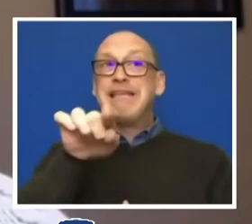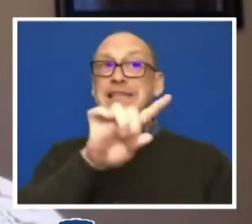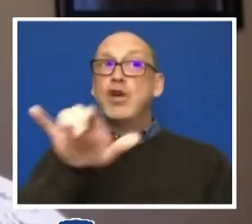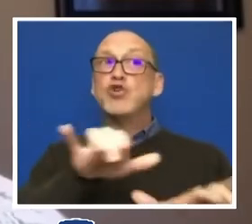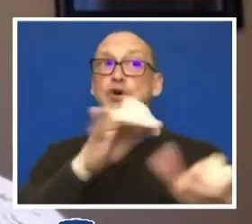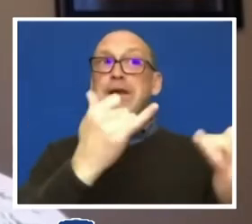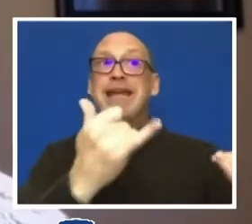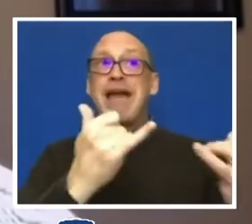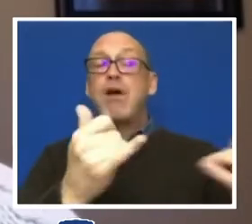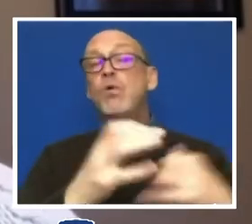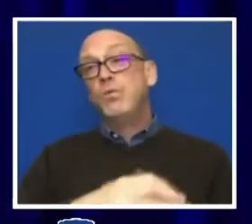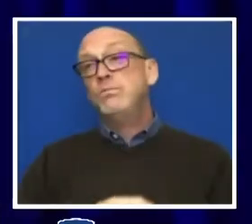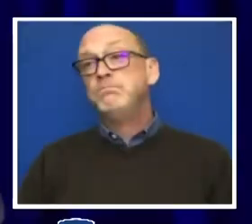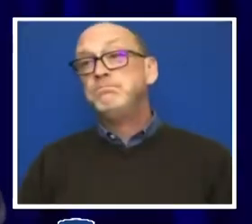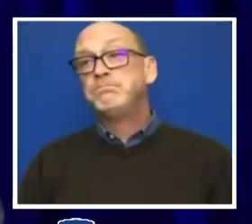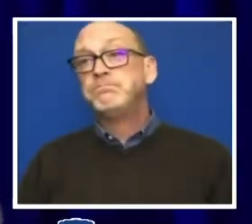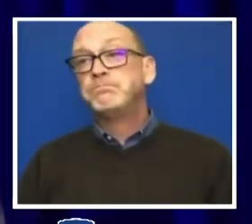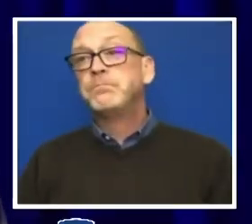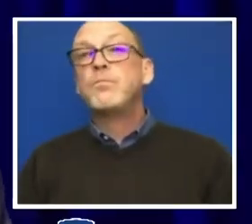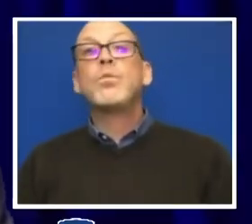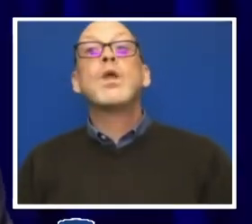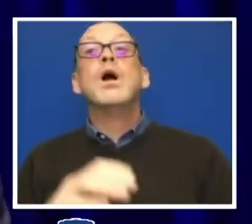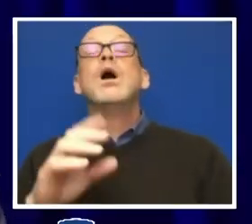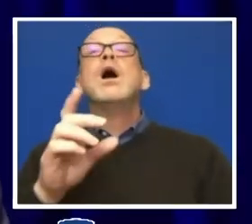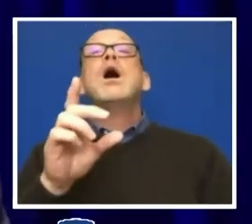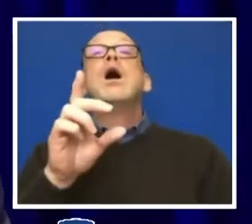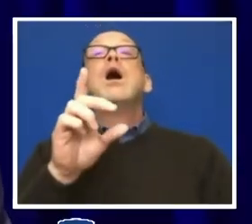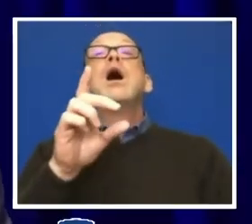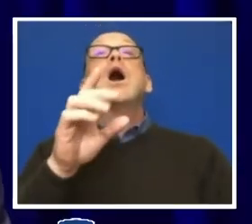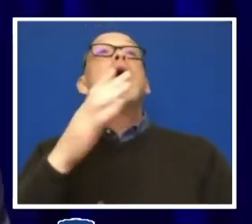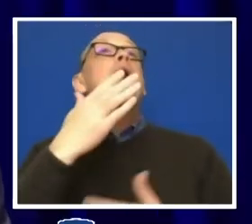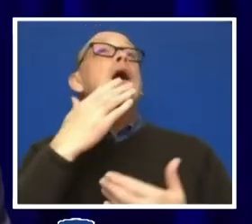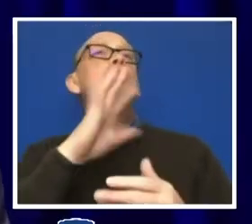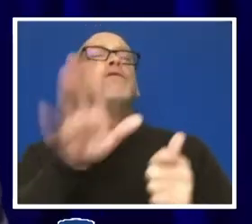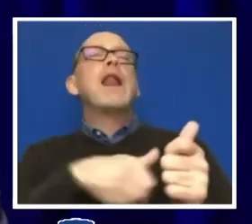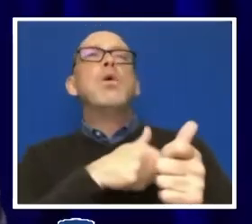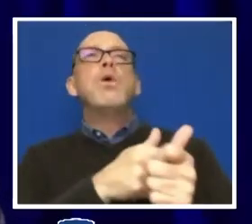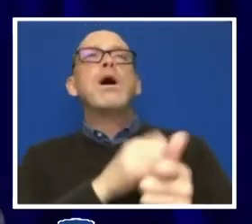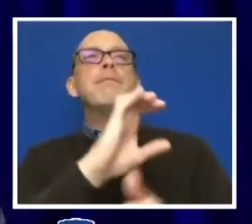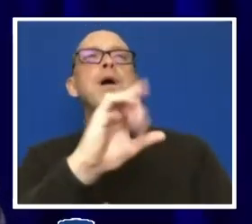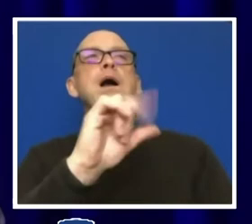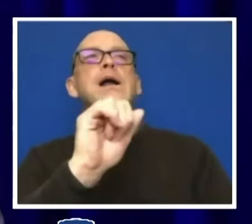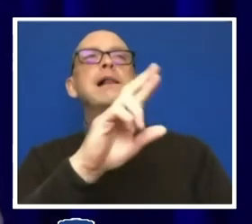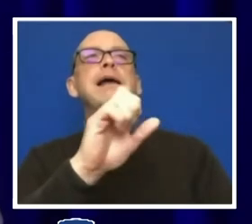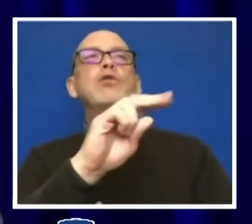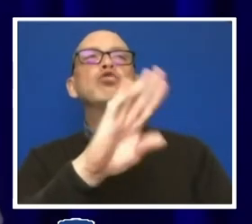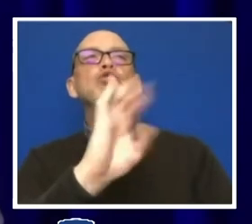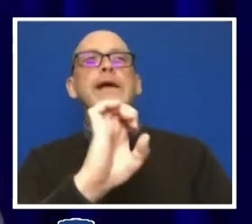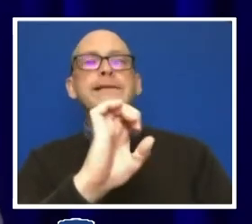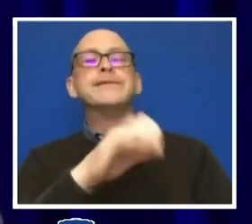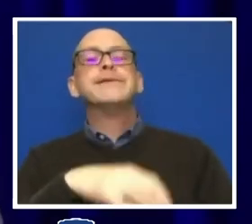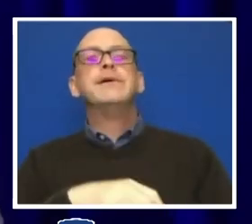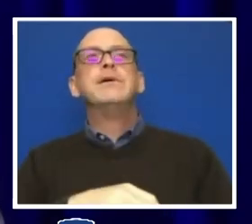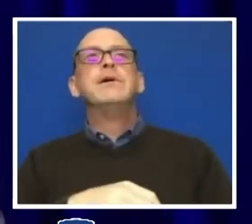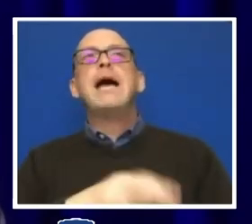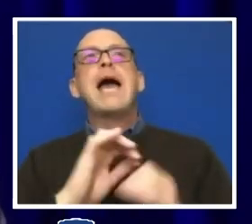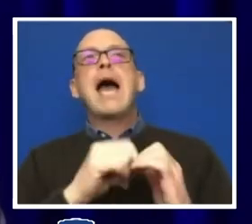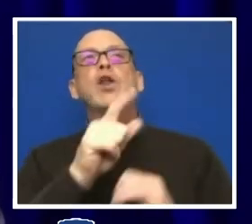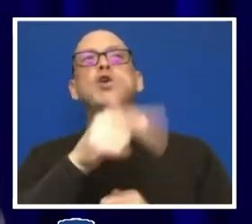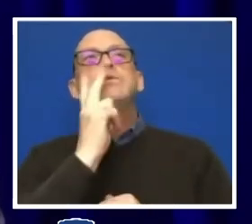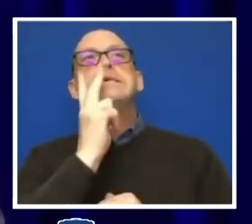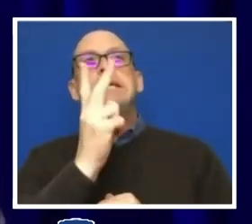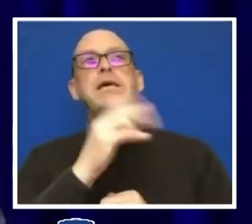this point. So, Clarence, just follow up on that just a slight bit. So how do you see